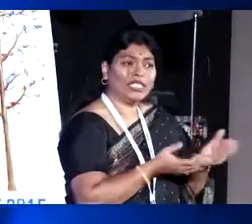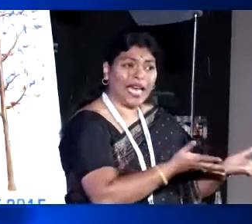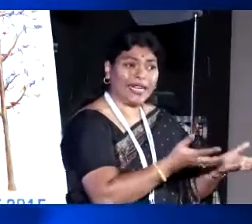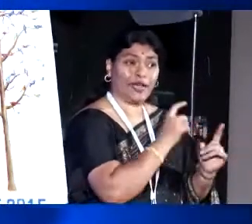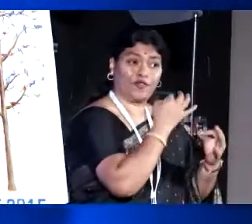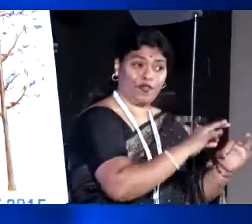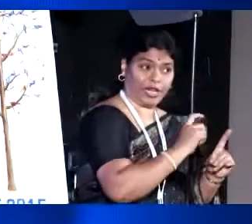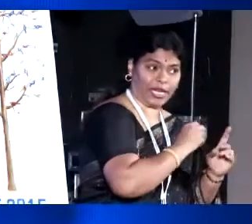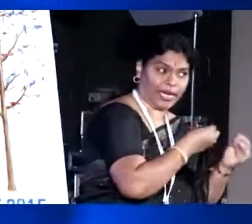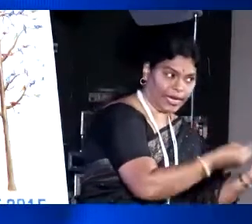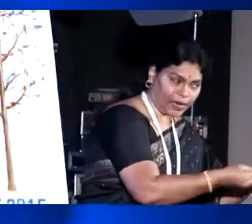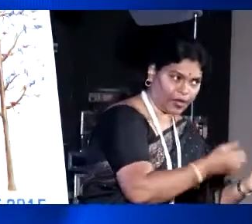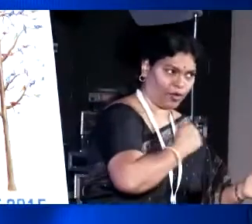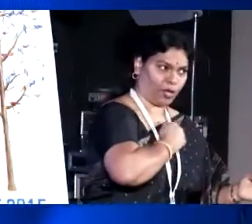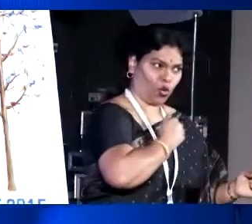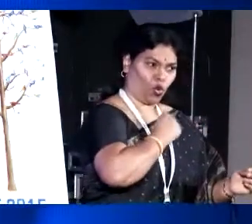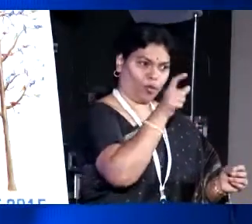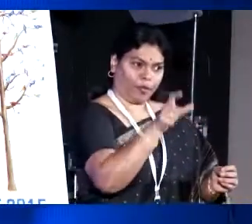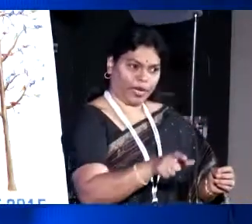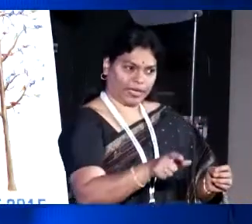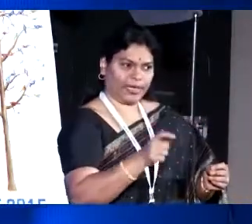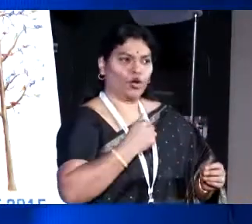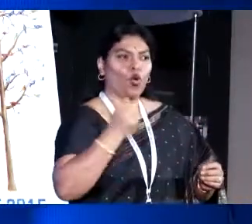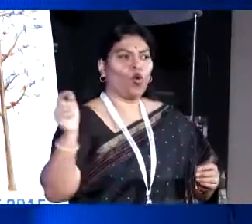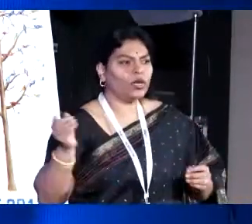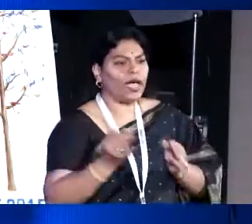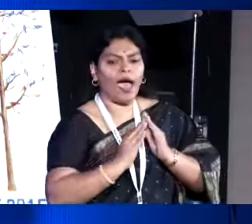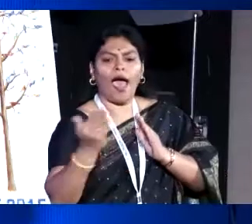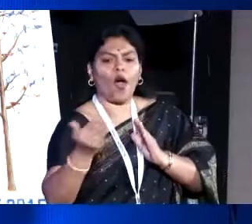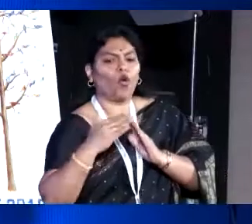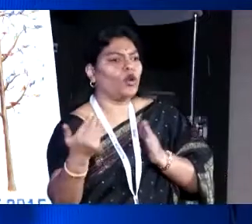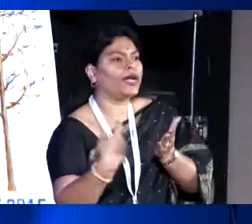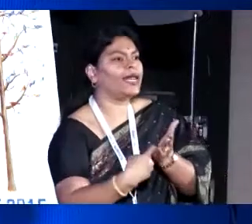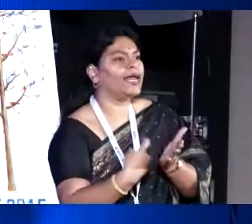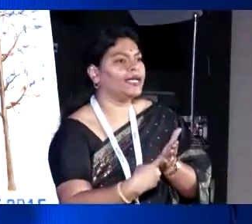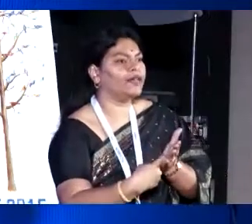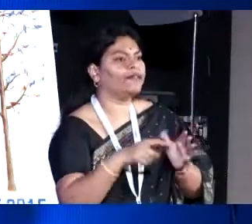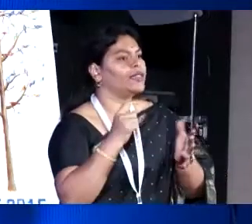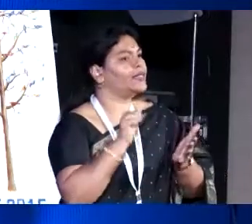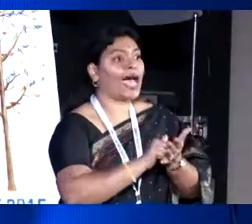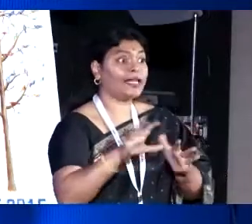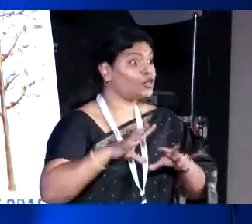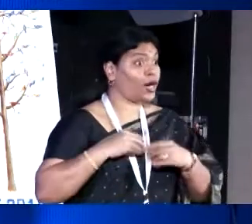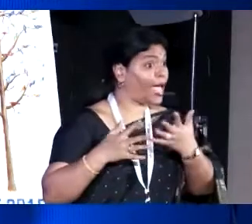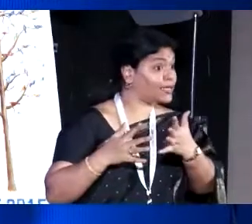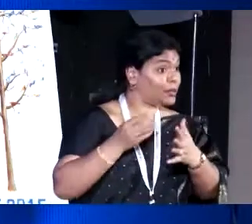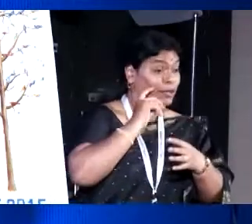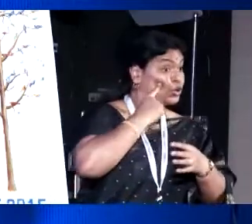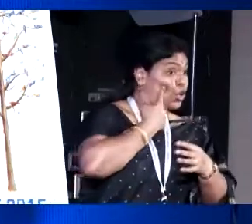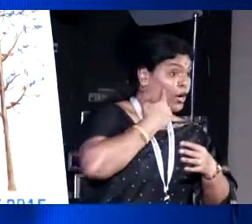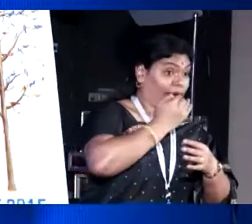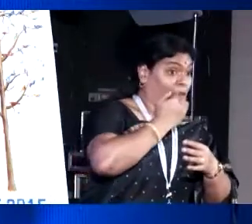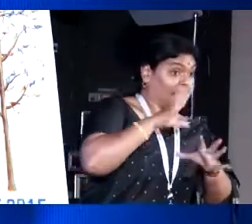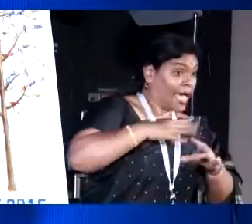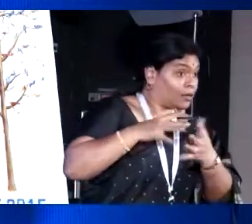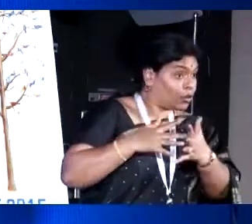from a known person who is almost my relative next door, if that is not acceptable to me, how